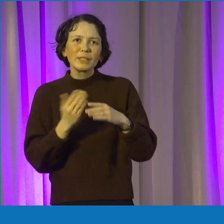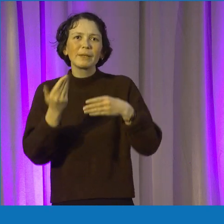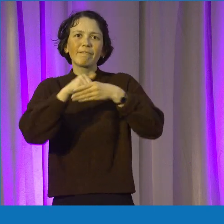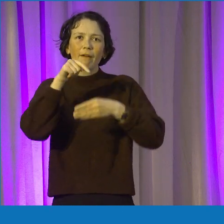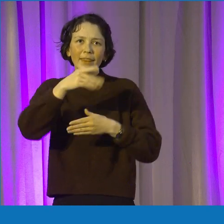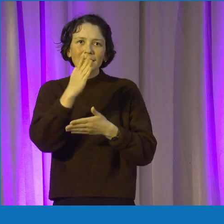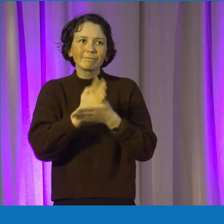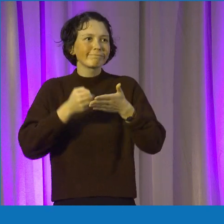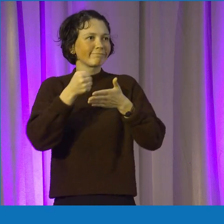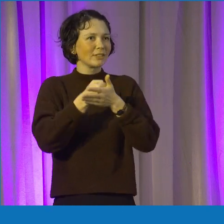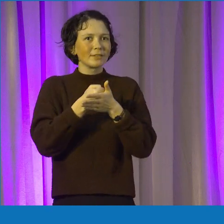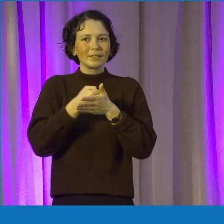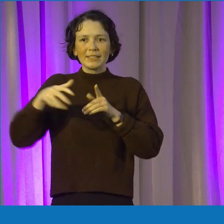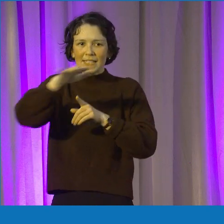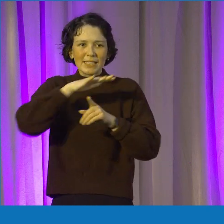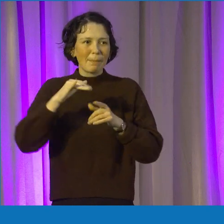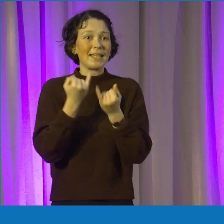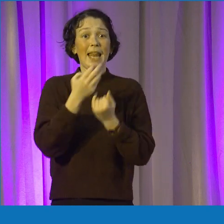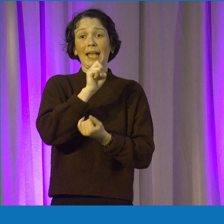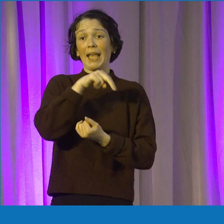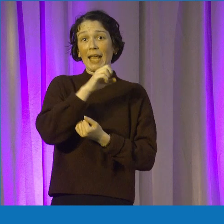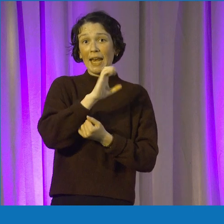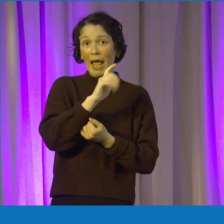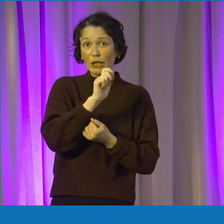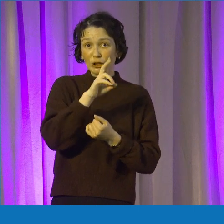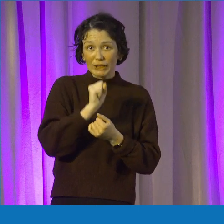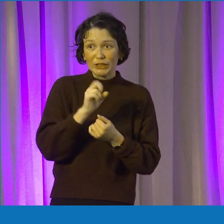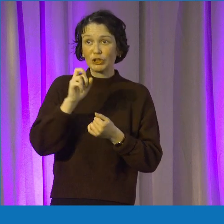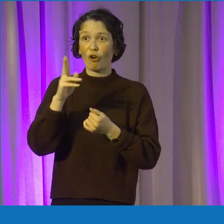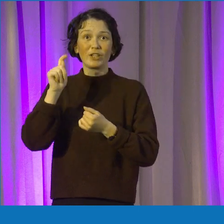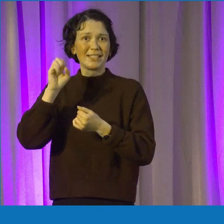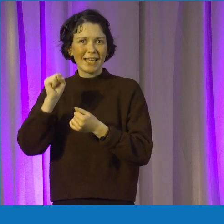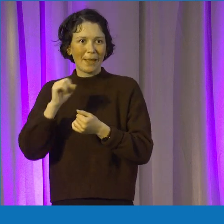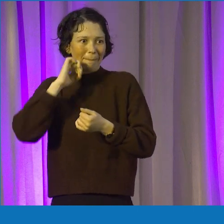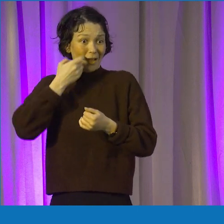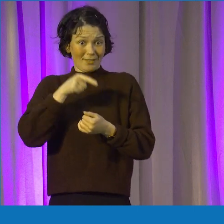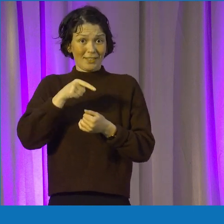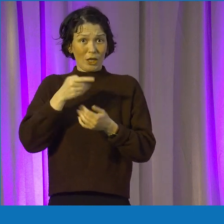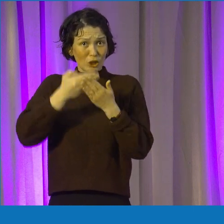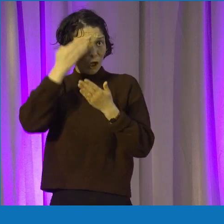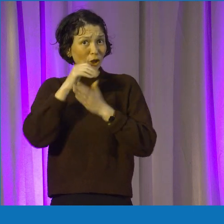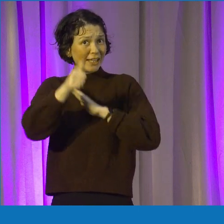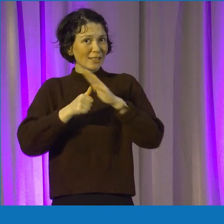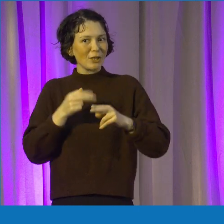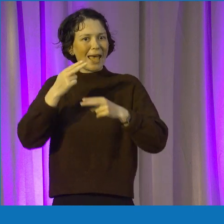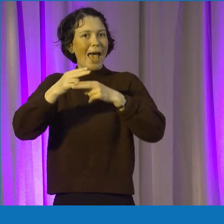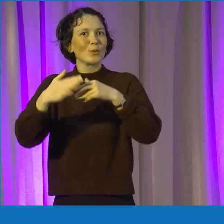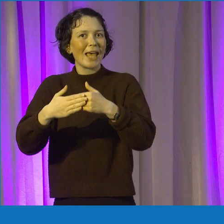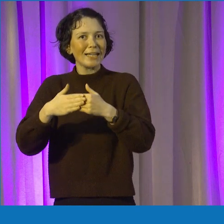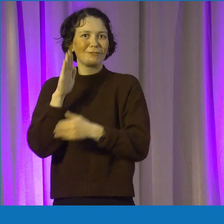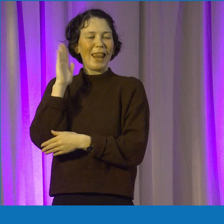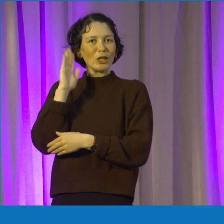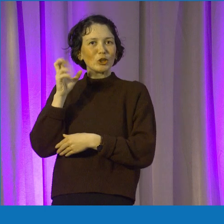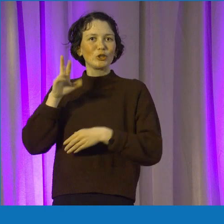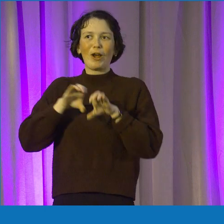being involved in Enactus, being involved in tests, you're learning something outside of the classroom. Have any of guys had experiences with that